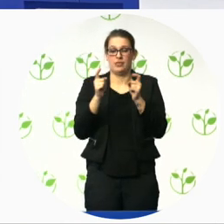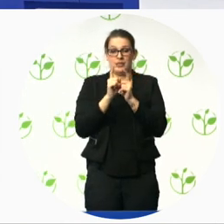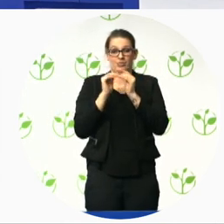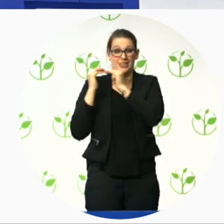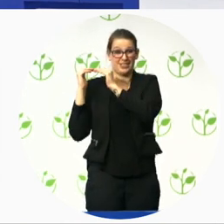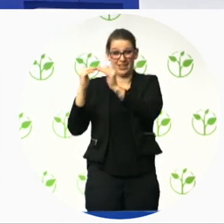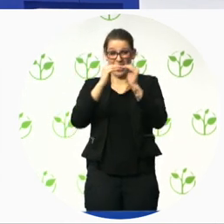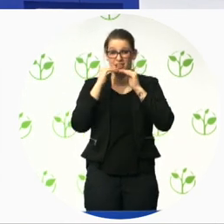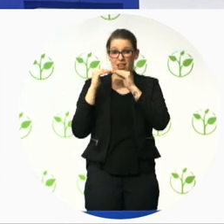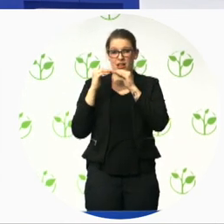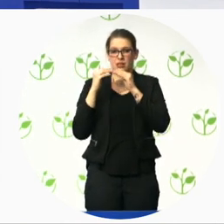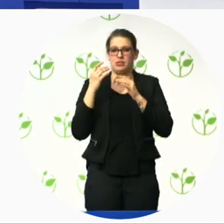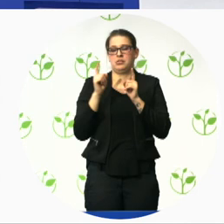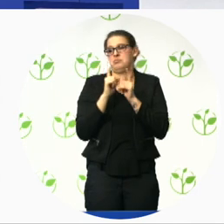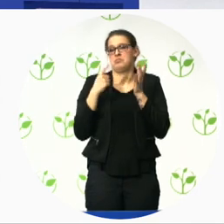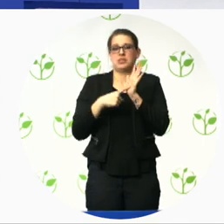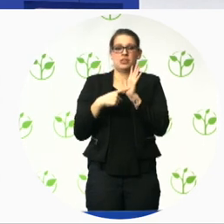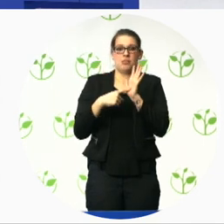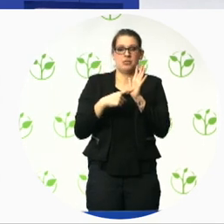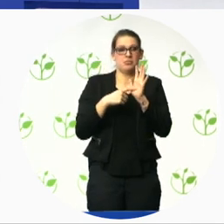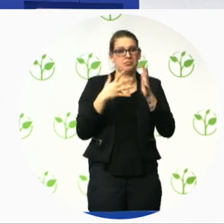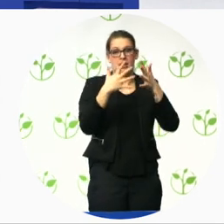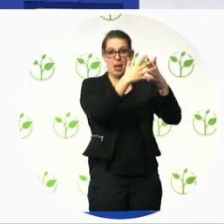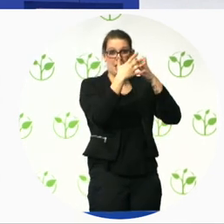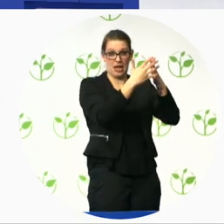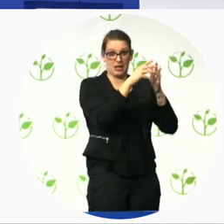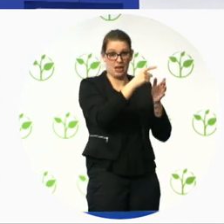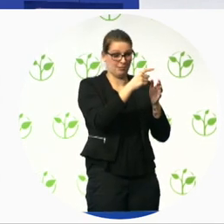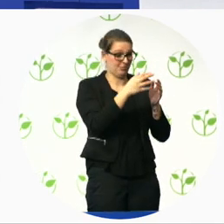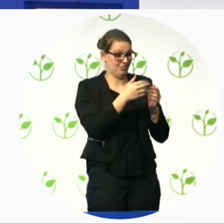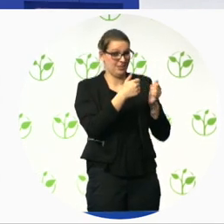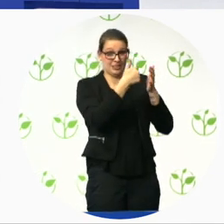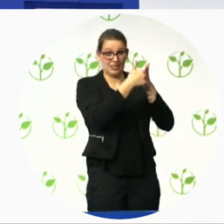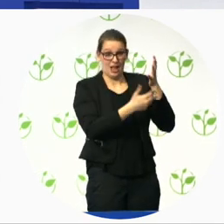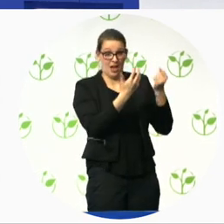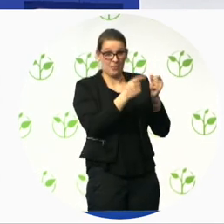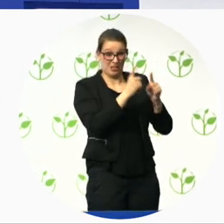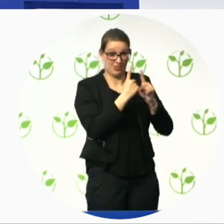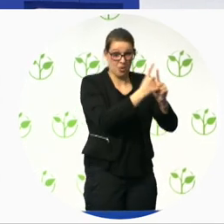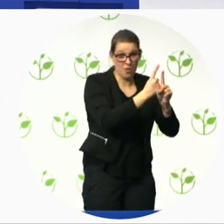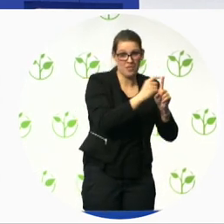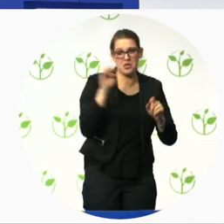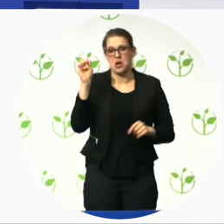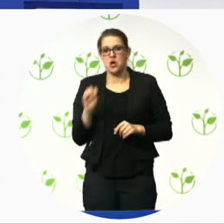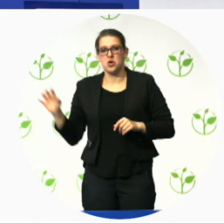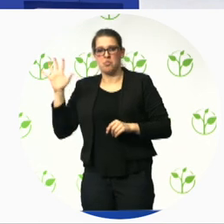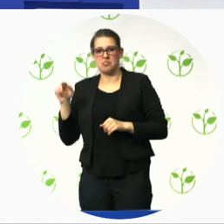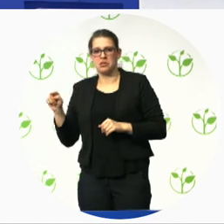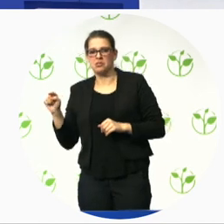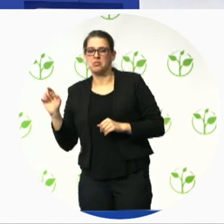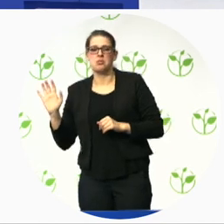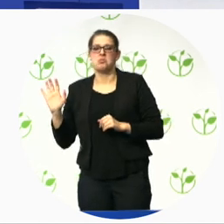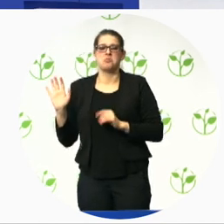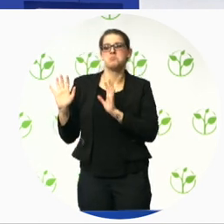in Europe they tend to be voluntary documents that supplement legislation so that would need to be clarified